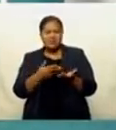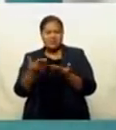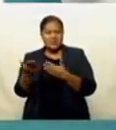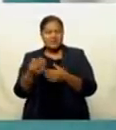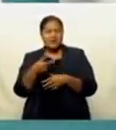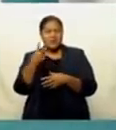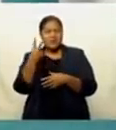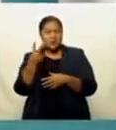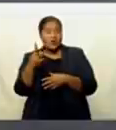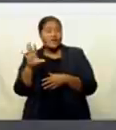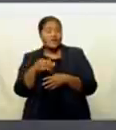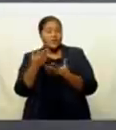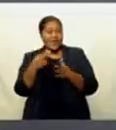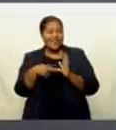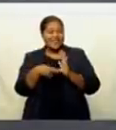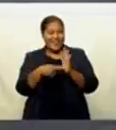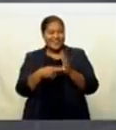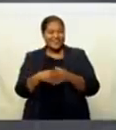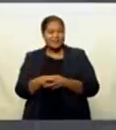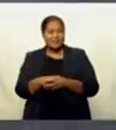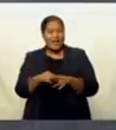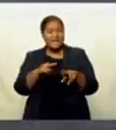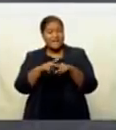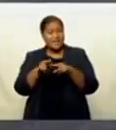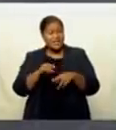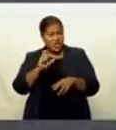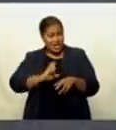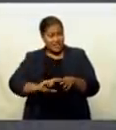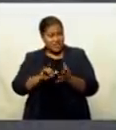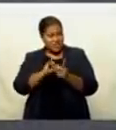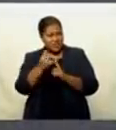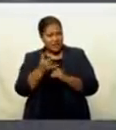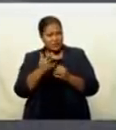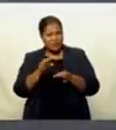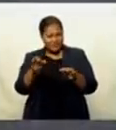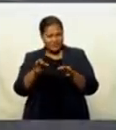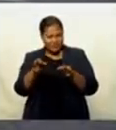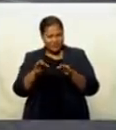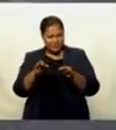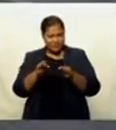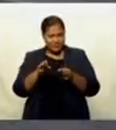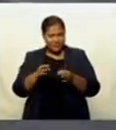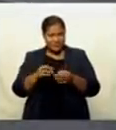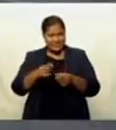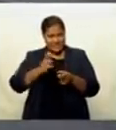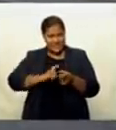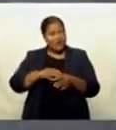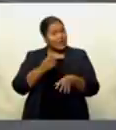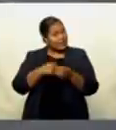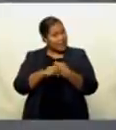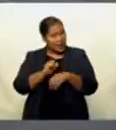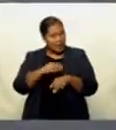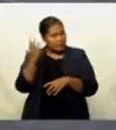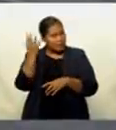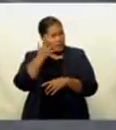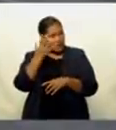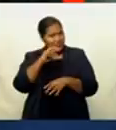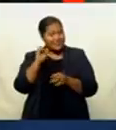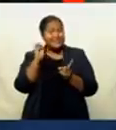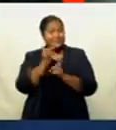from Nandy. The Fiji Cancer Society says delaying treatment for patients could be fatal, especially chemo.